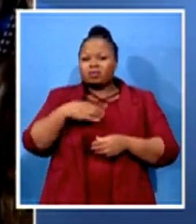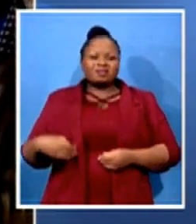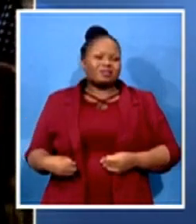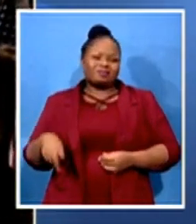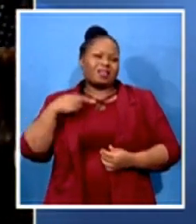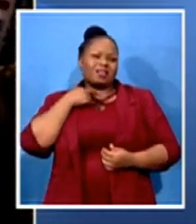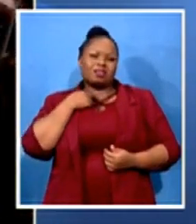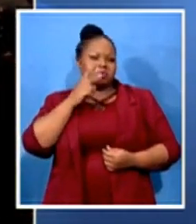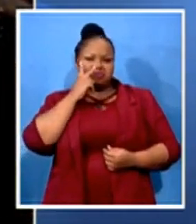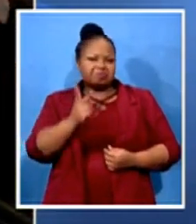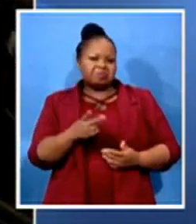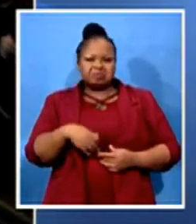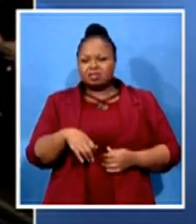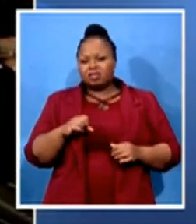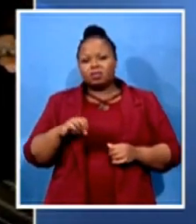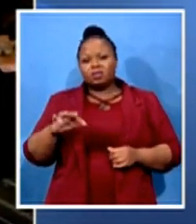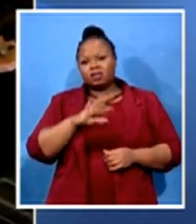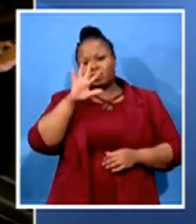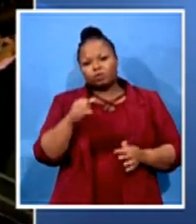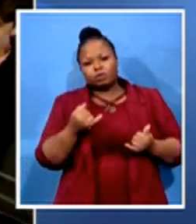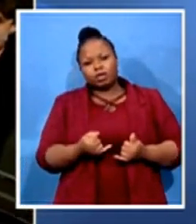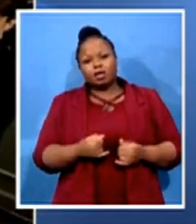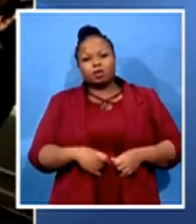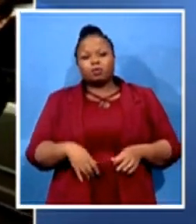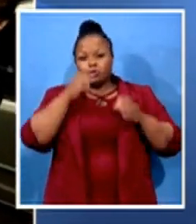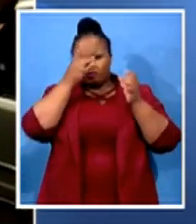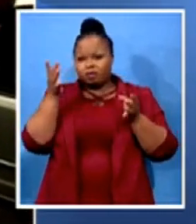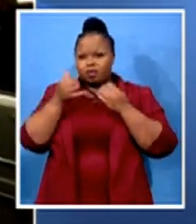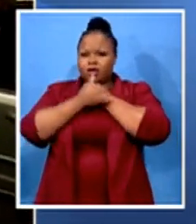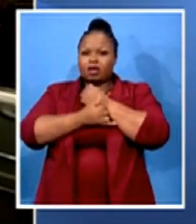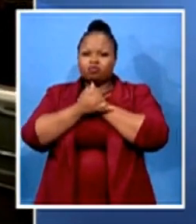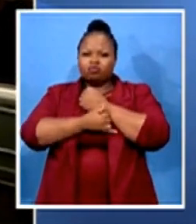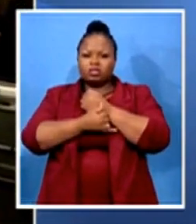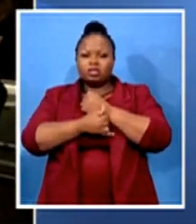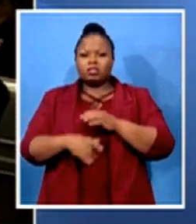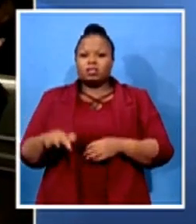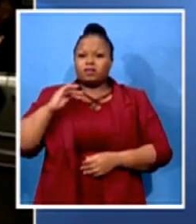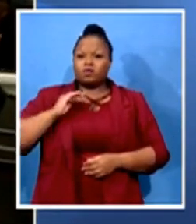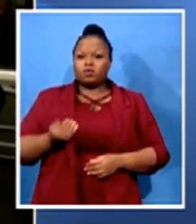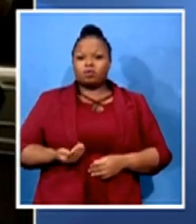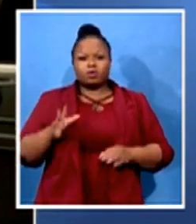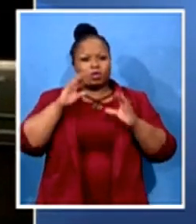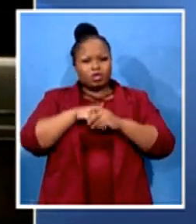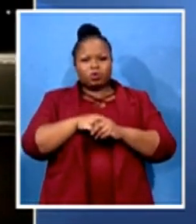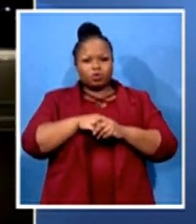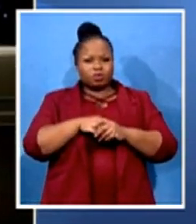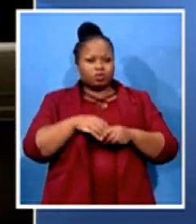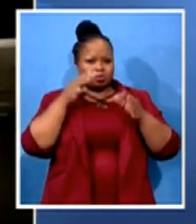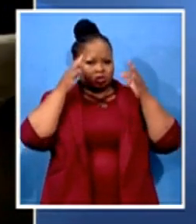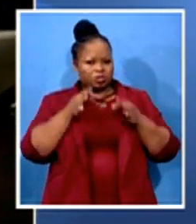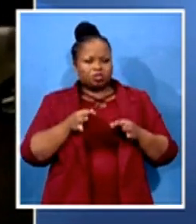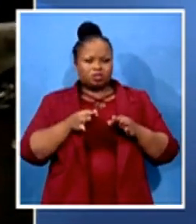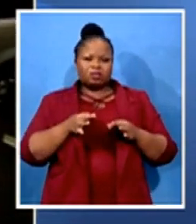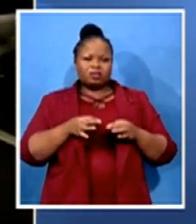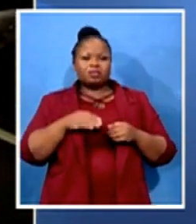countries that if you don't include women in decision-making, your country will be left